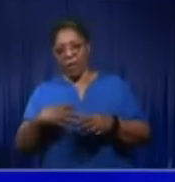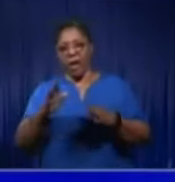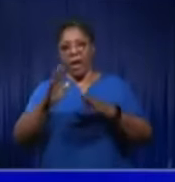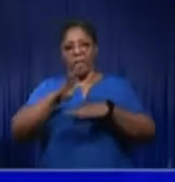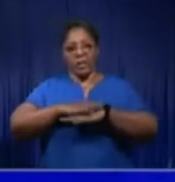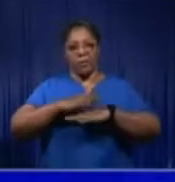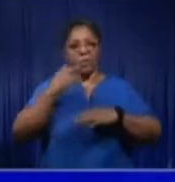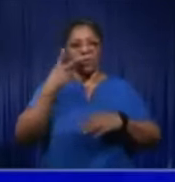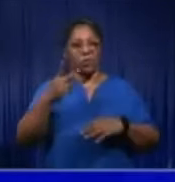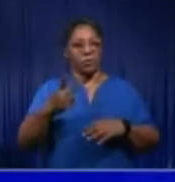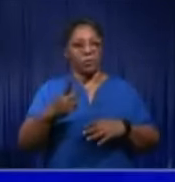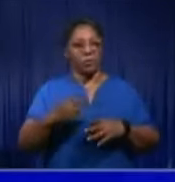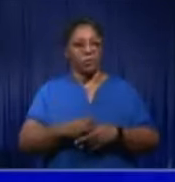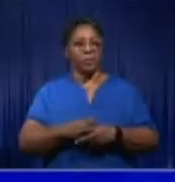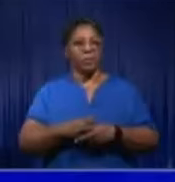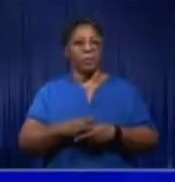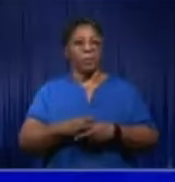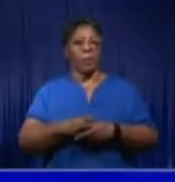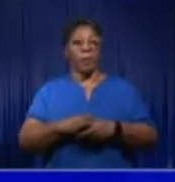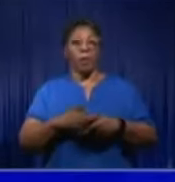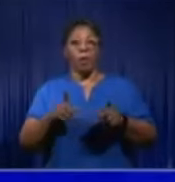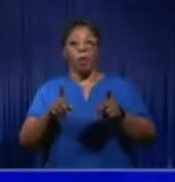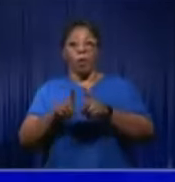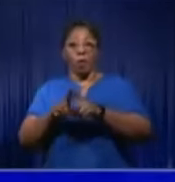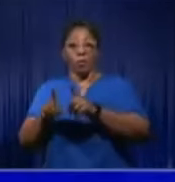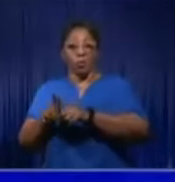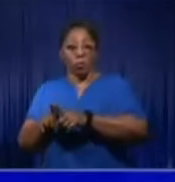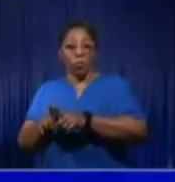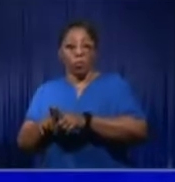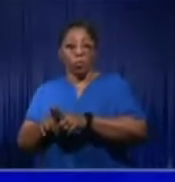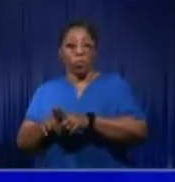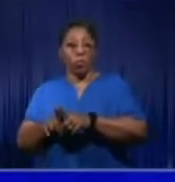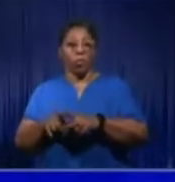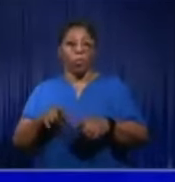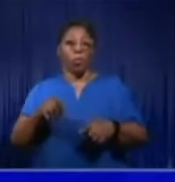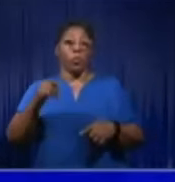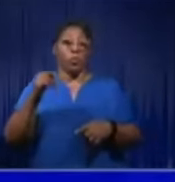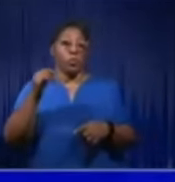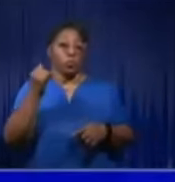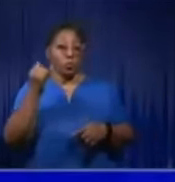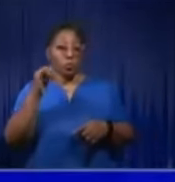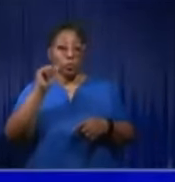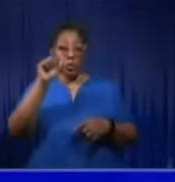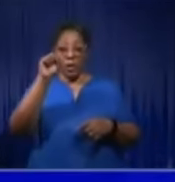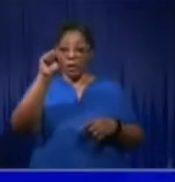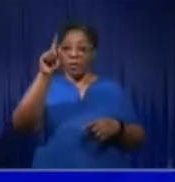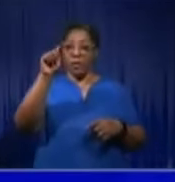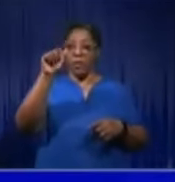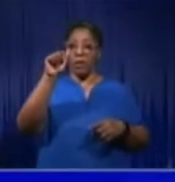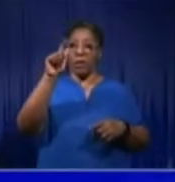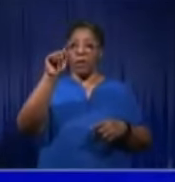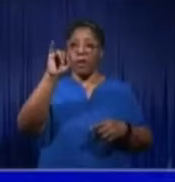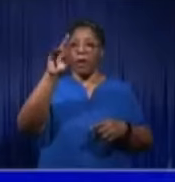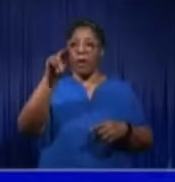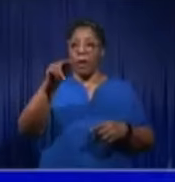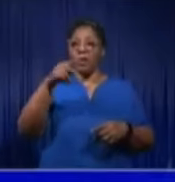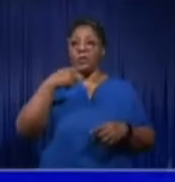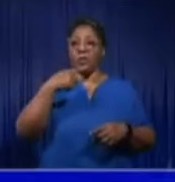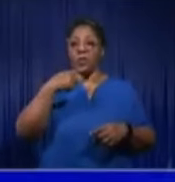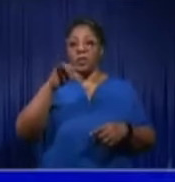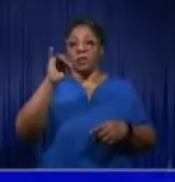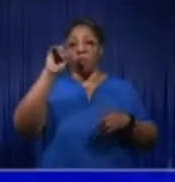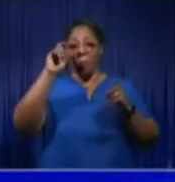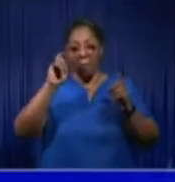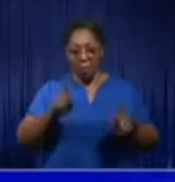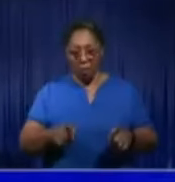declare that you should share your findings and your budget to the people. For five years, we